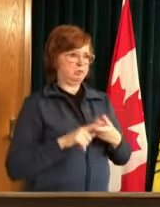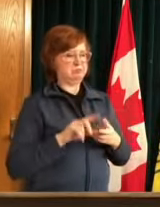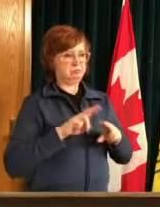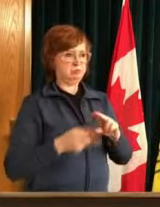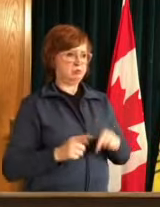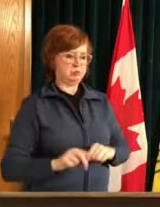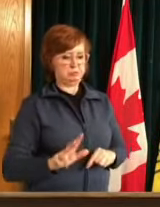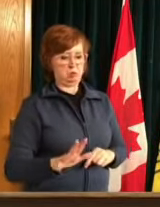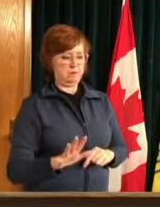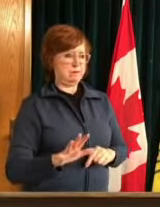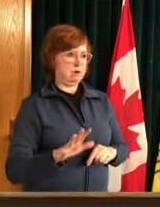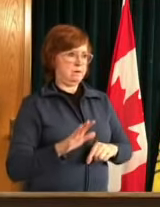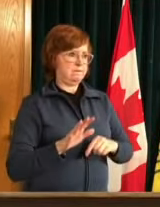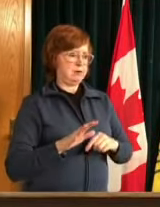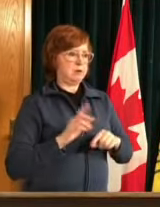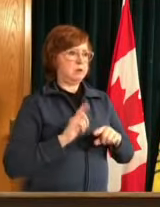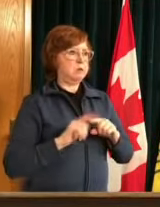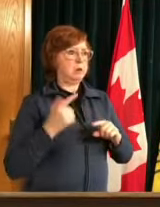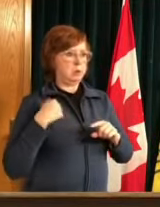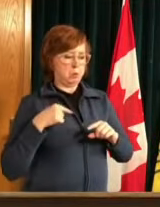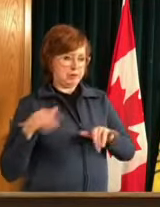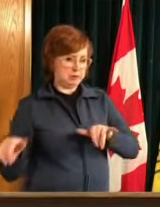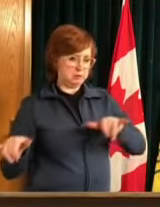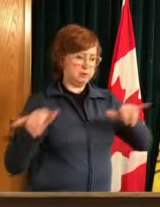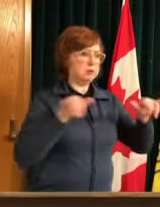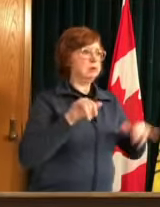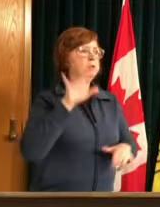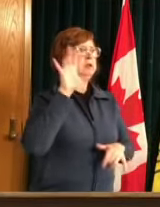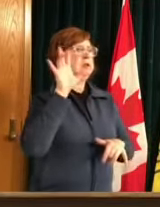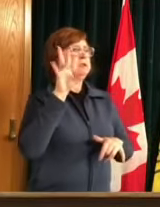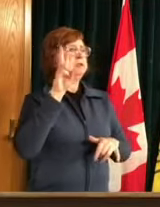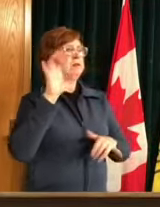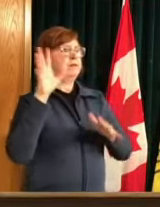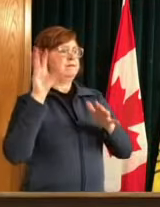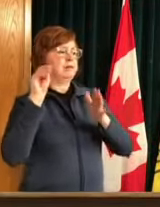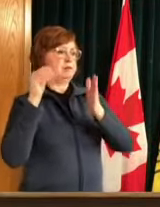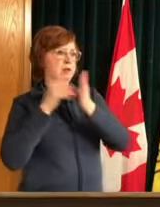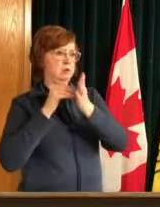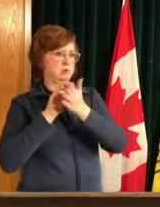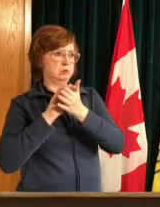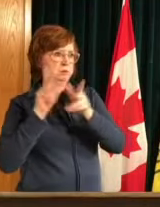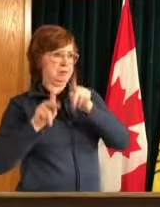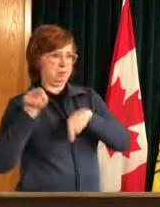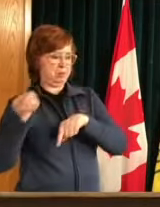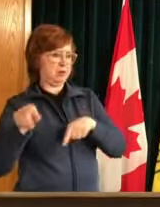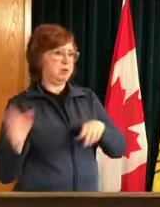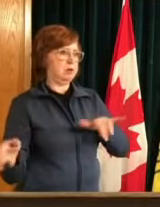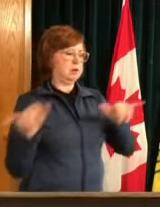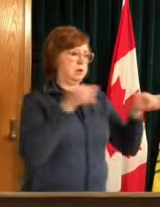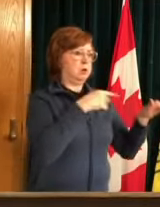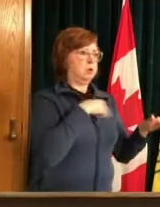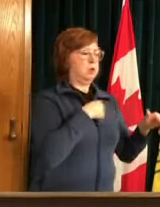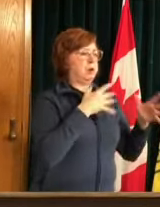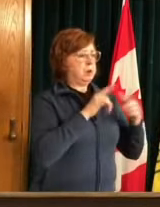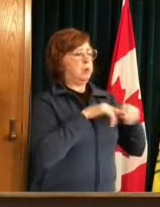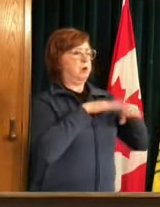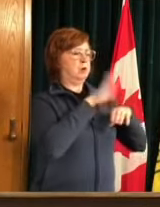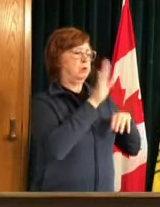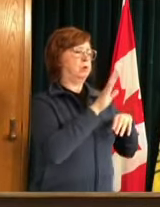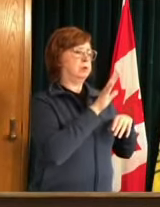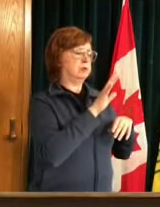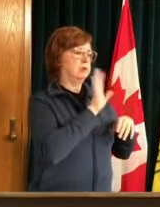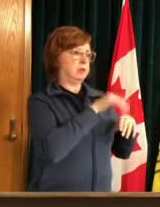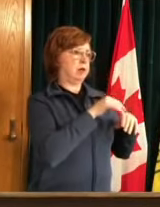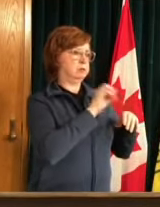that that we'll get a higher uptake than than 45 percent and shooting ultimately for 70 percent as far as the time frames go